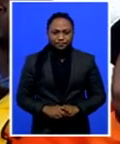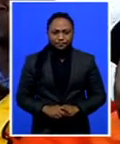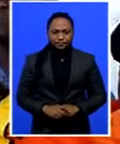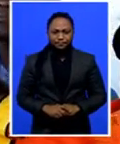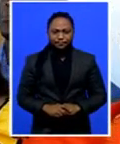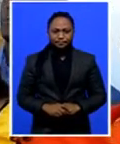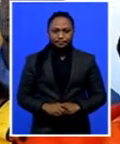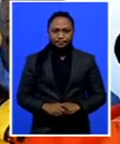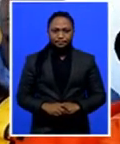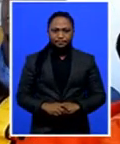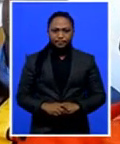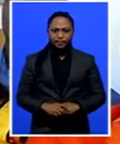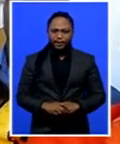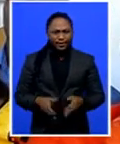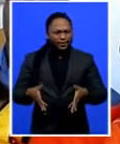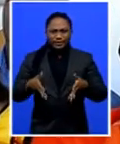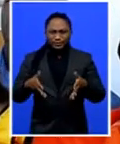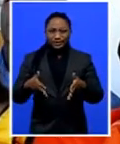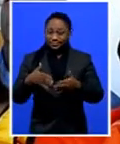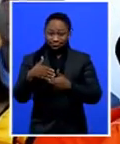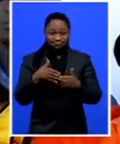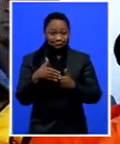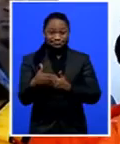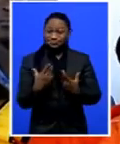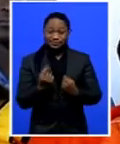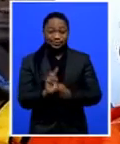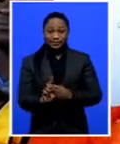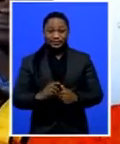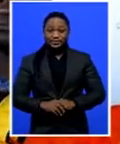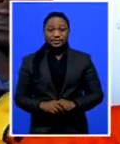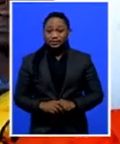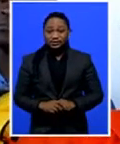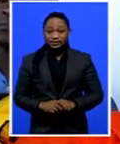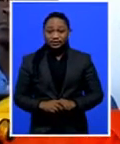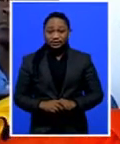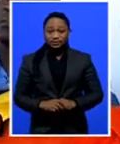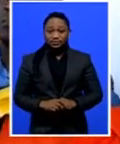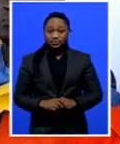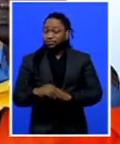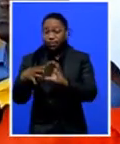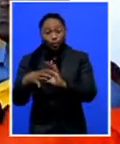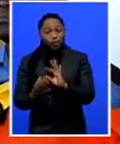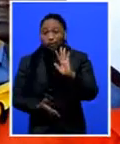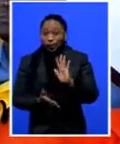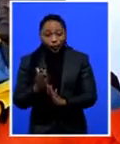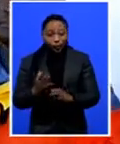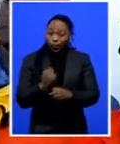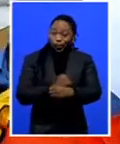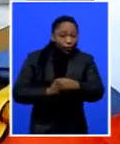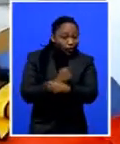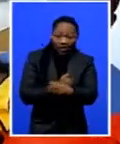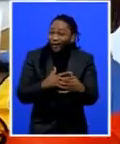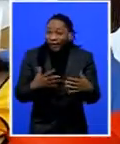What is your day like today? From here, what are you going to do? Are you going to go home, cook?